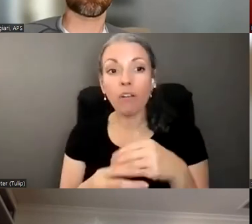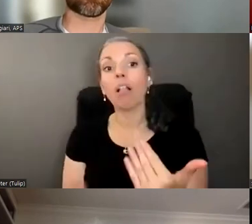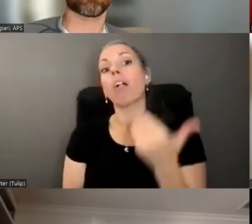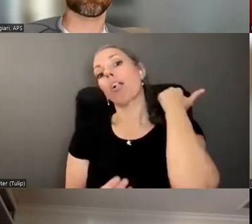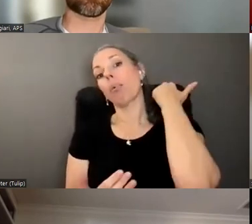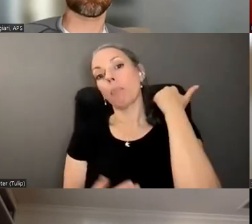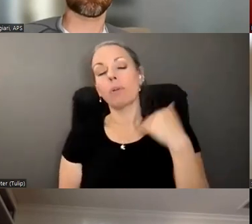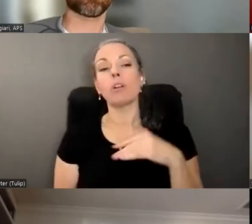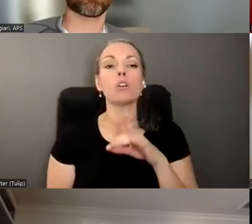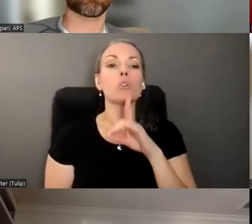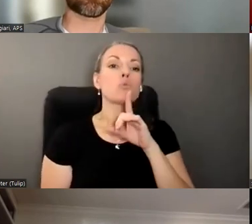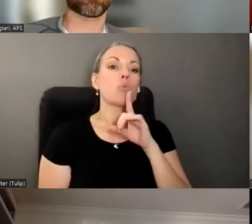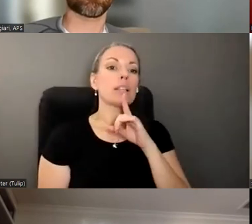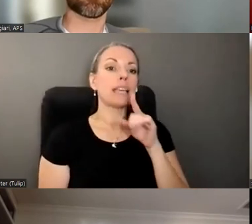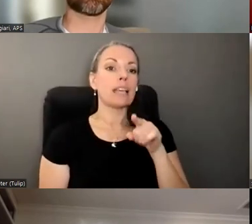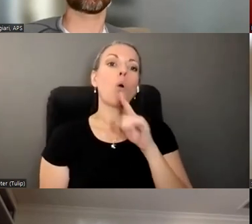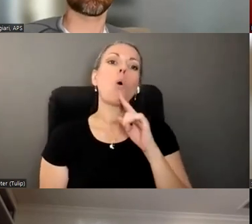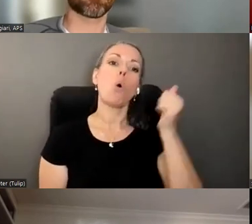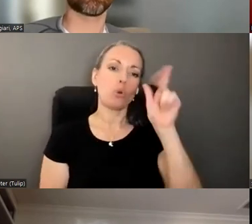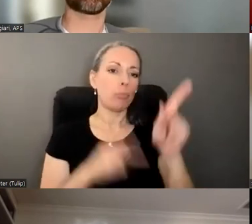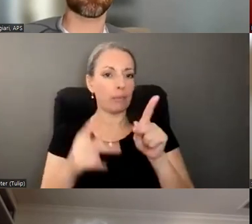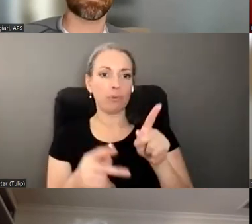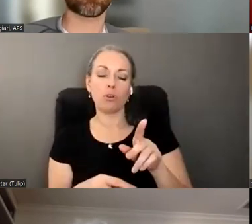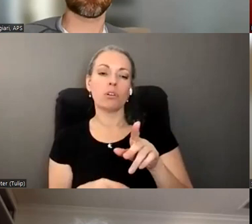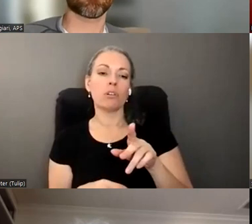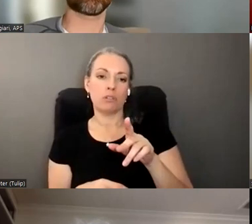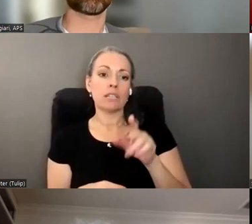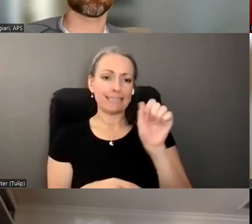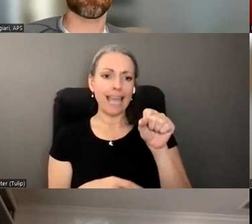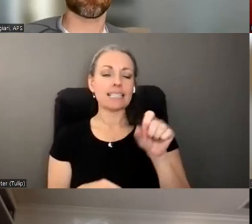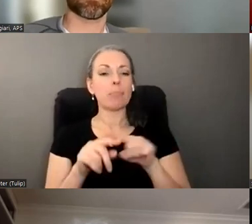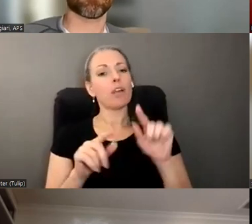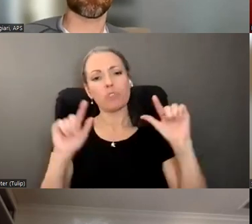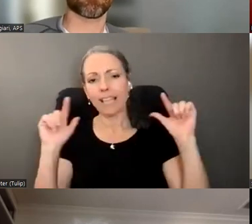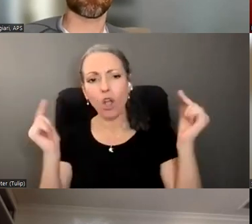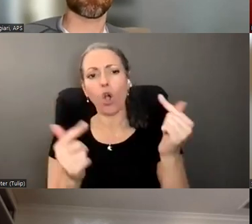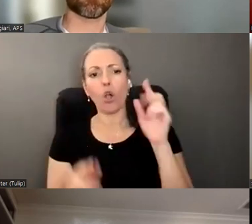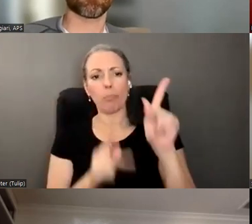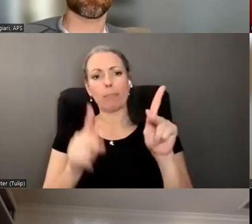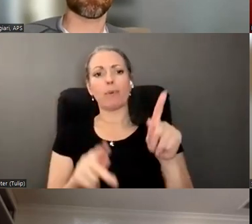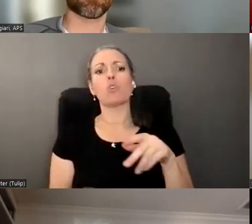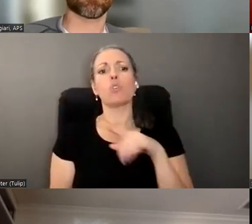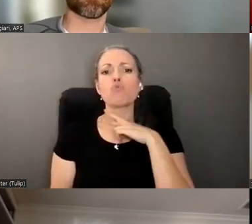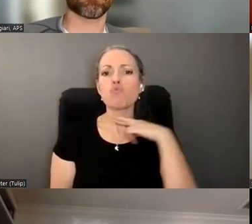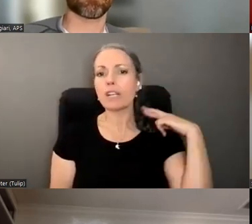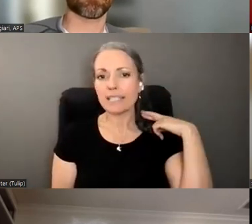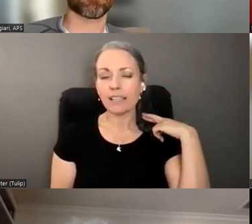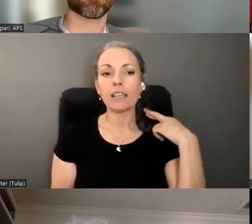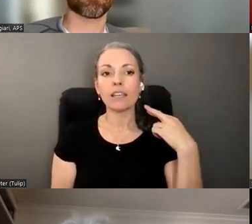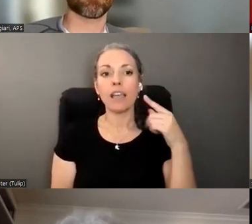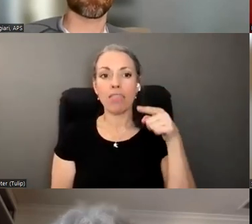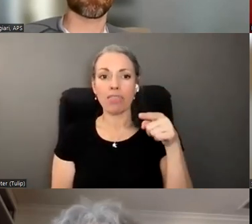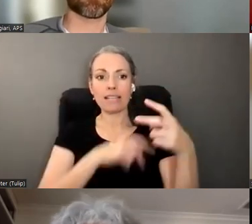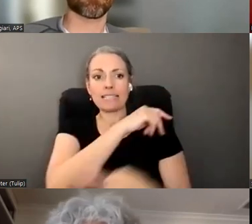are somehow the most vulnerable everyone is at risk for um being scammed in this way but I definitely want to let Carol chime in as well